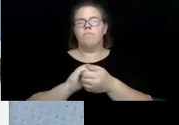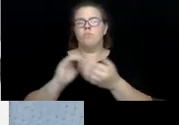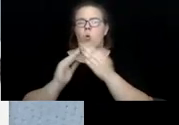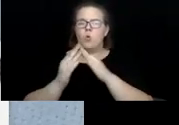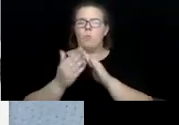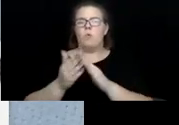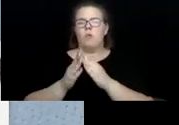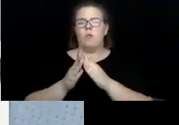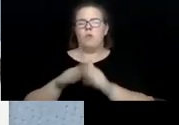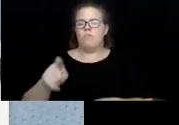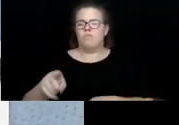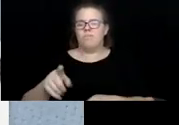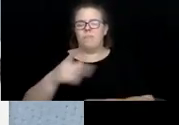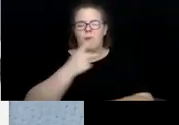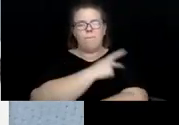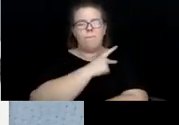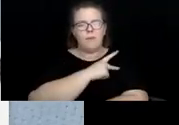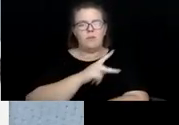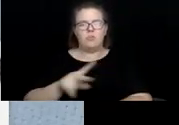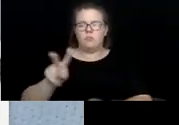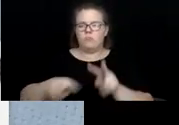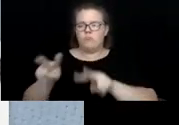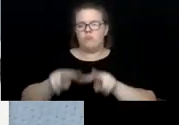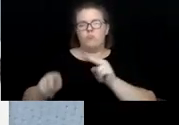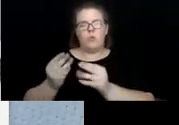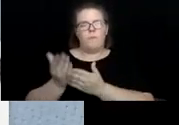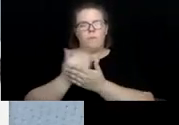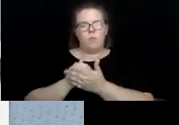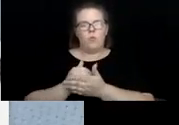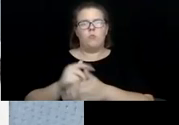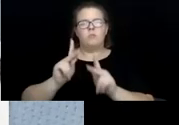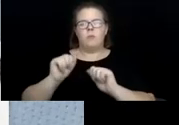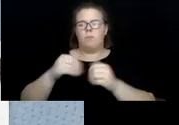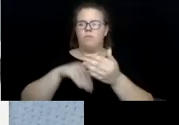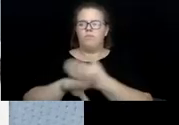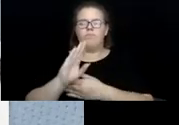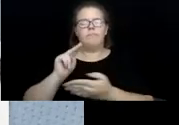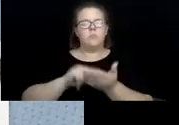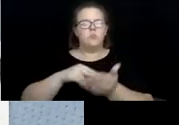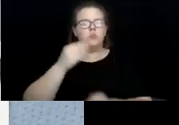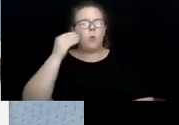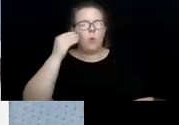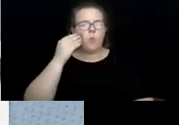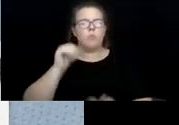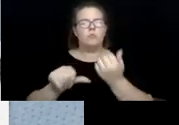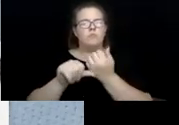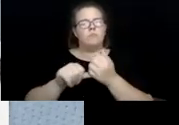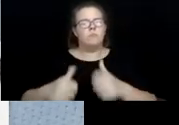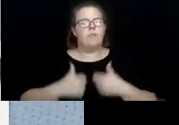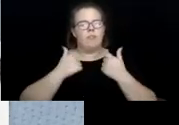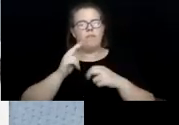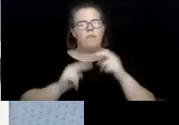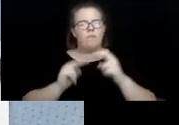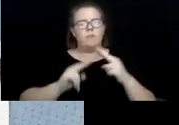in doing patient review instruments so people can go into assisted living facilities or nursing homes. And we work very closely with Adult